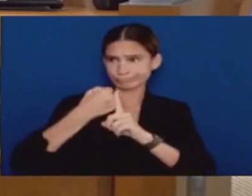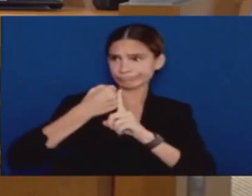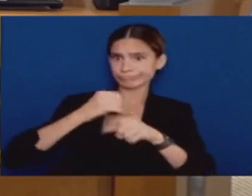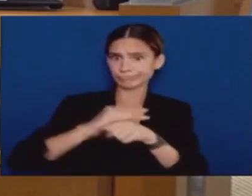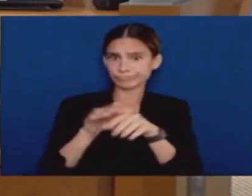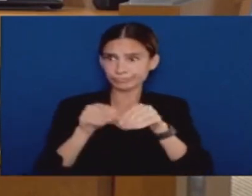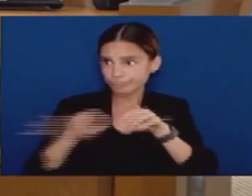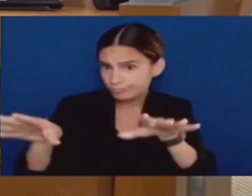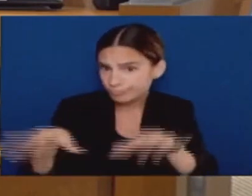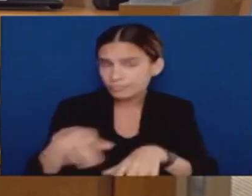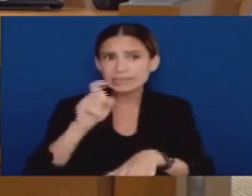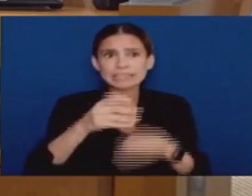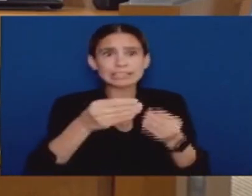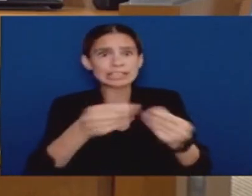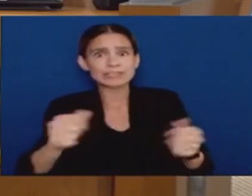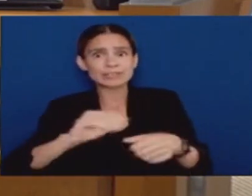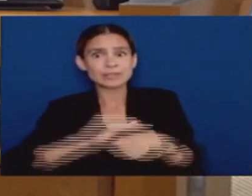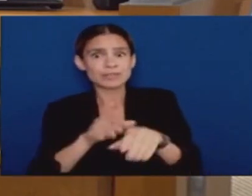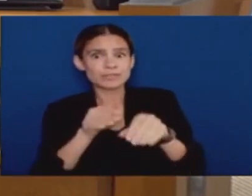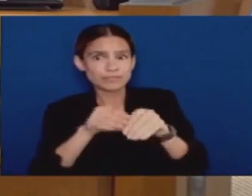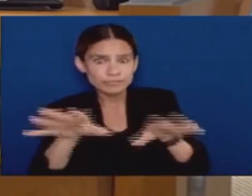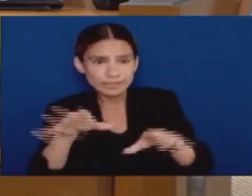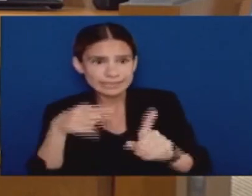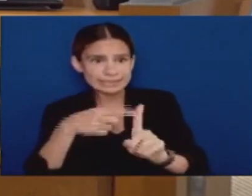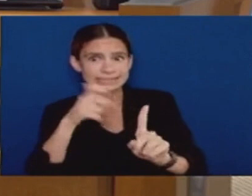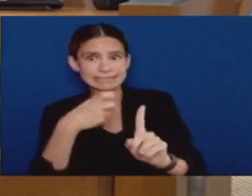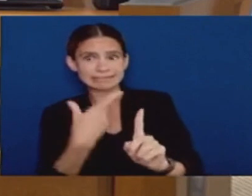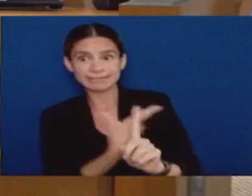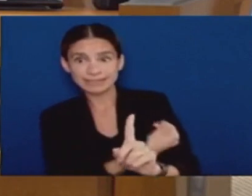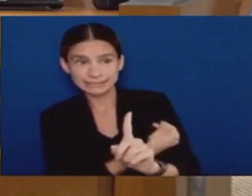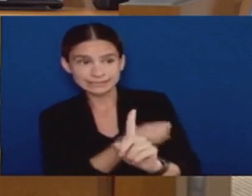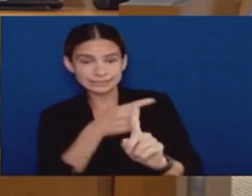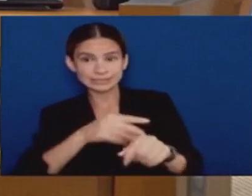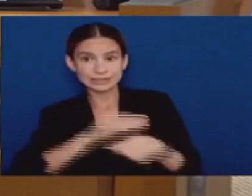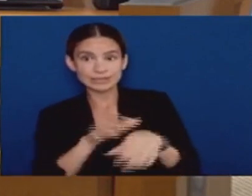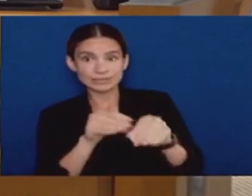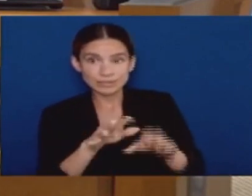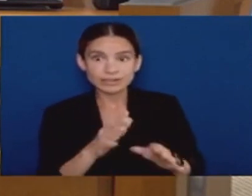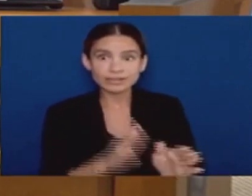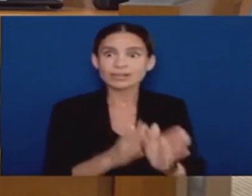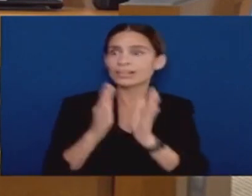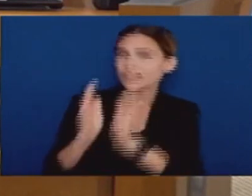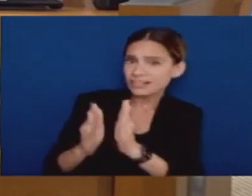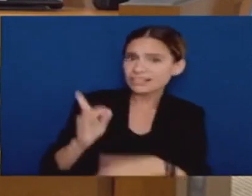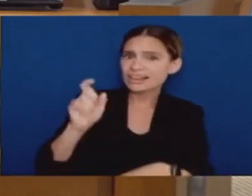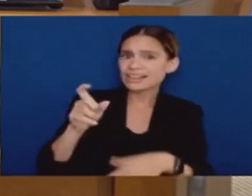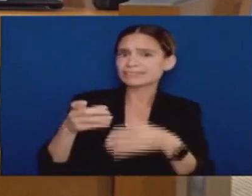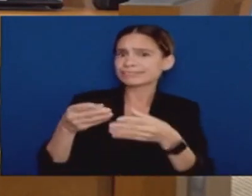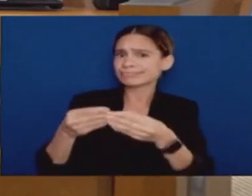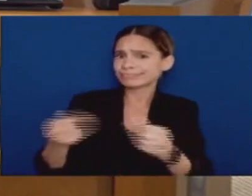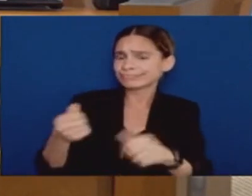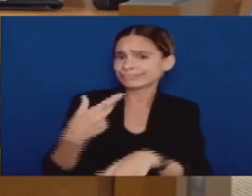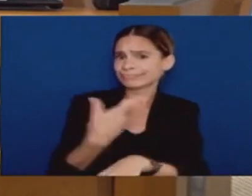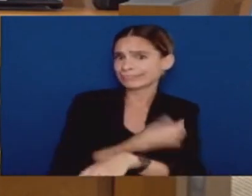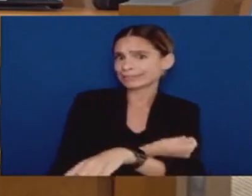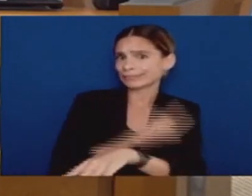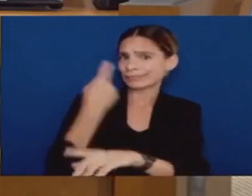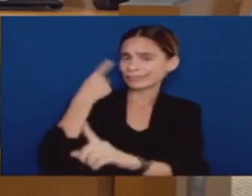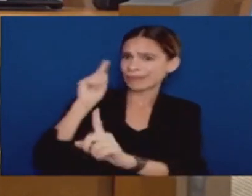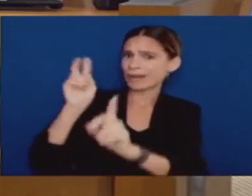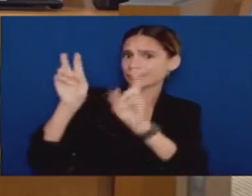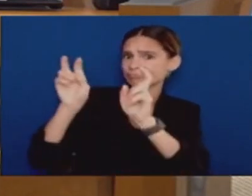also need a cure and a vaccine for institutional racism that exists. I want to announce that this Tuesday,